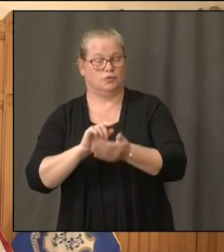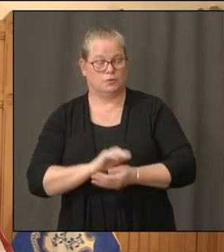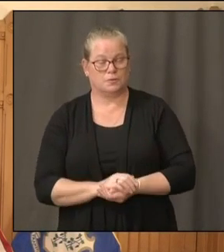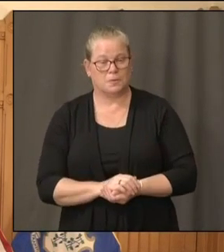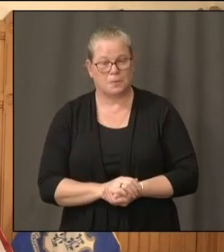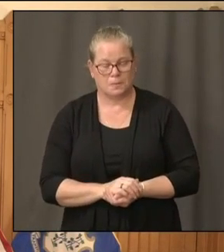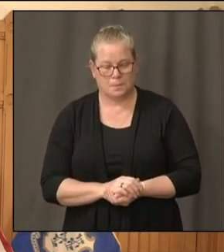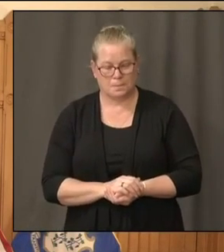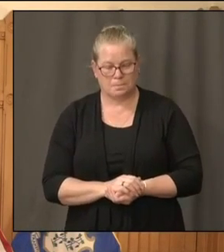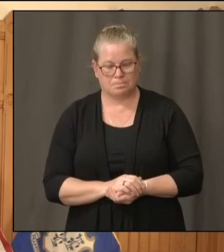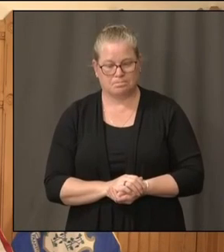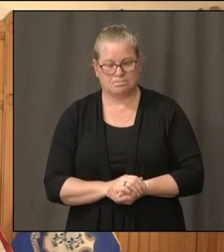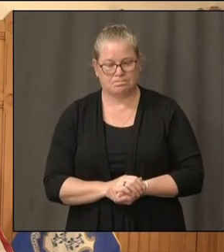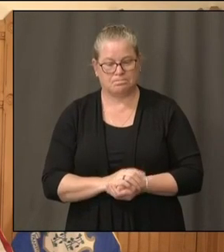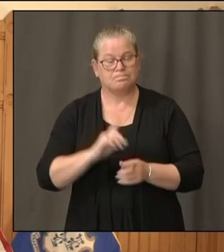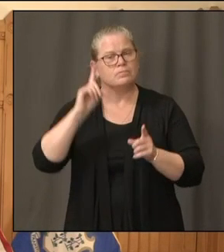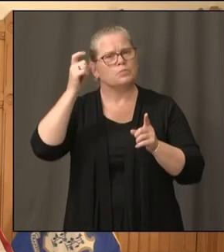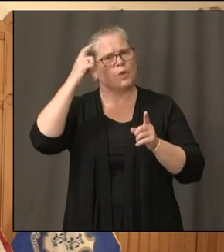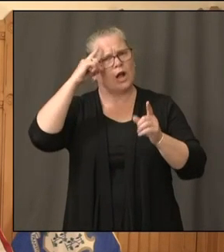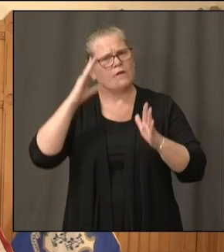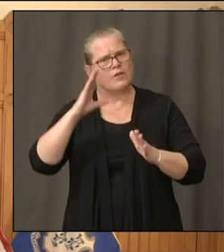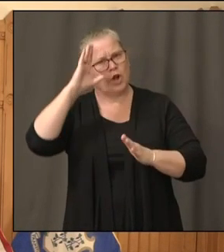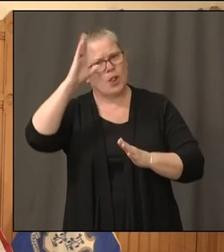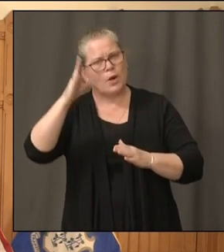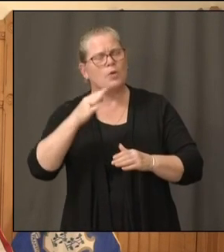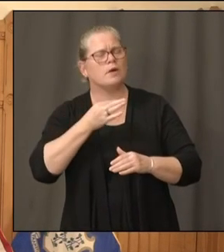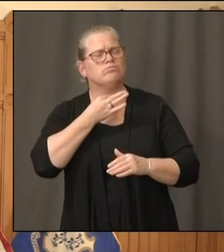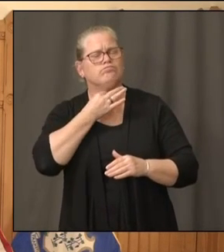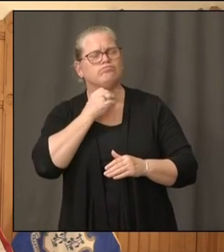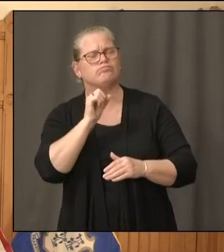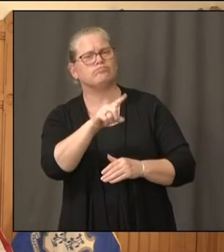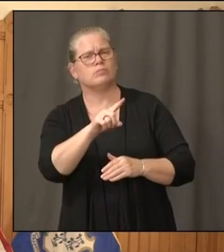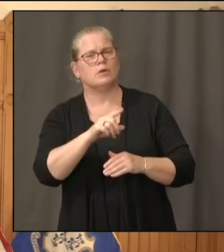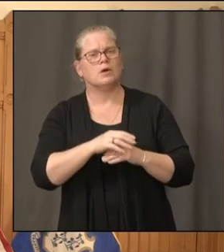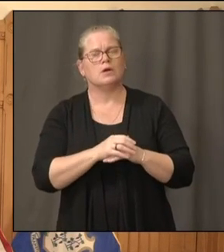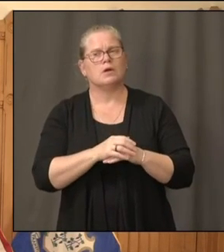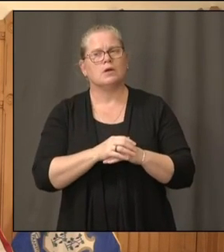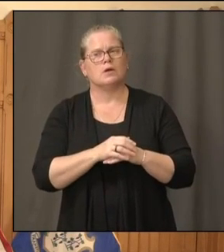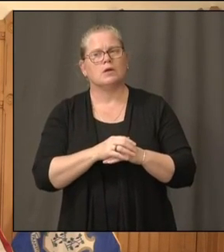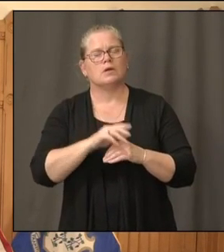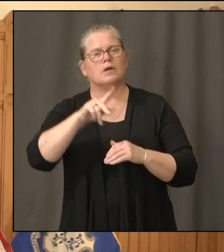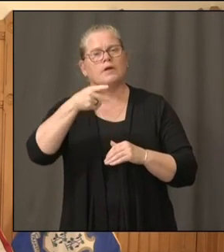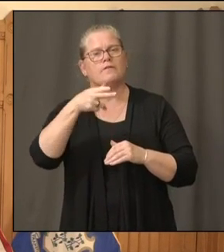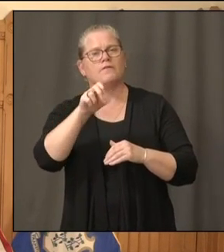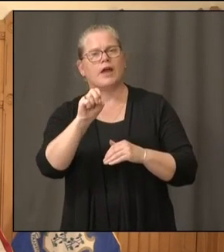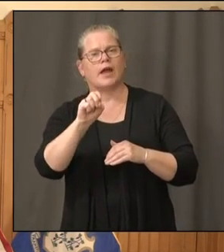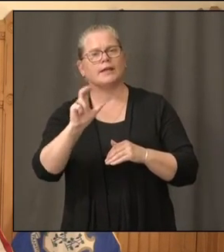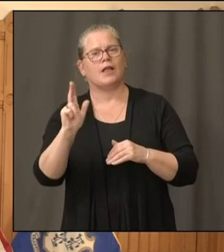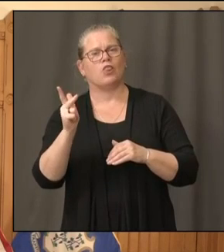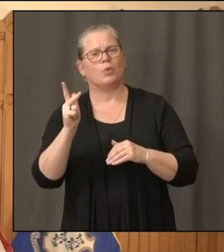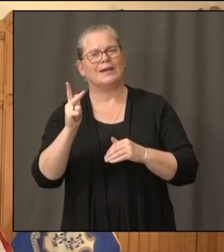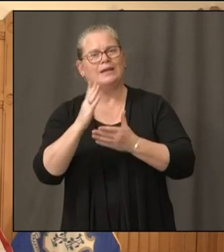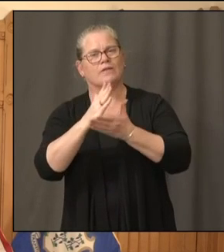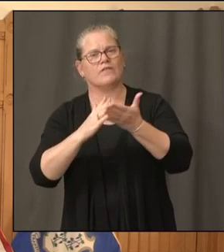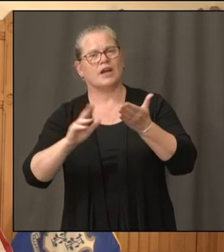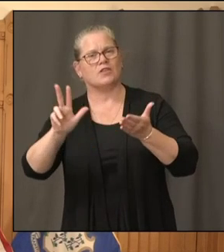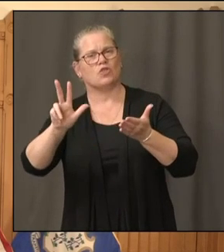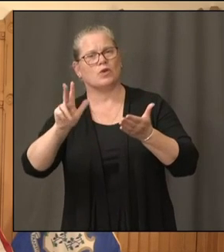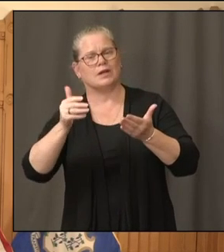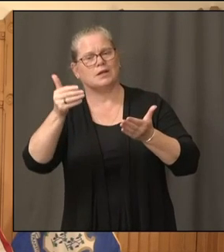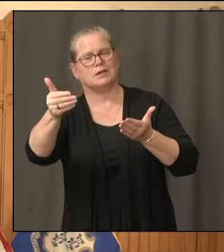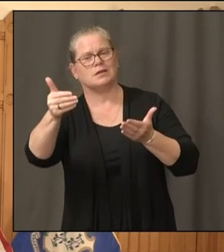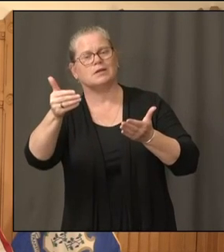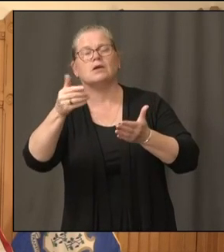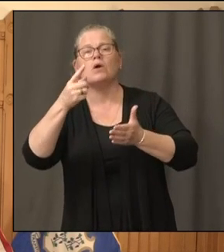Hello, Governor. I just wanted to ask what your latest thinking might be about Phase 3. Anything, any thoughts